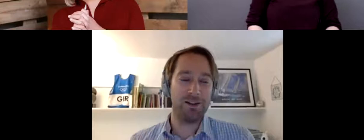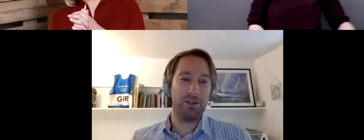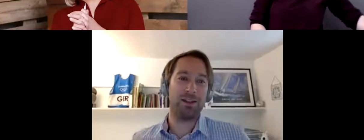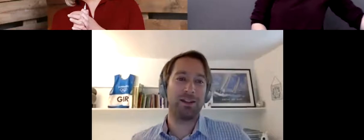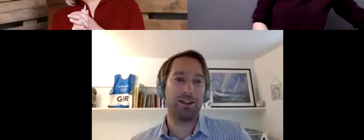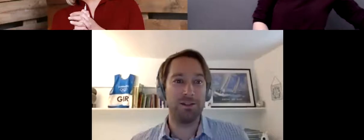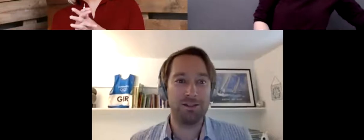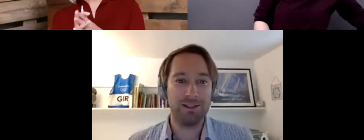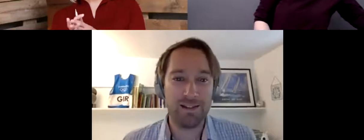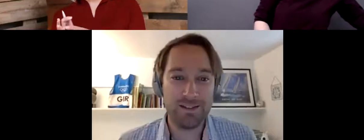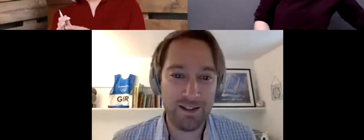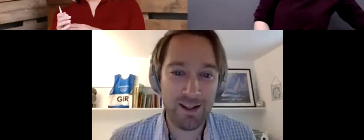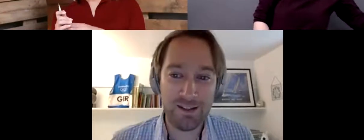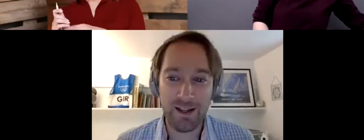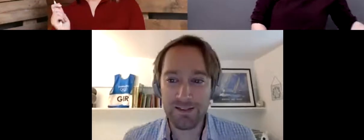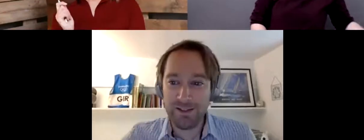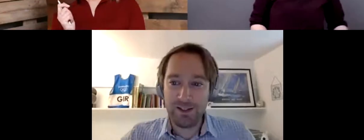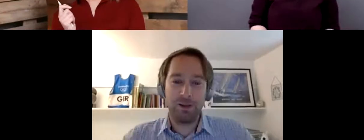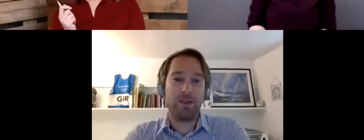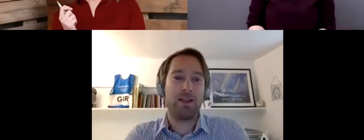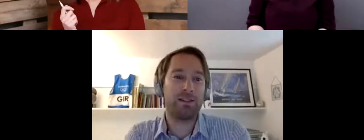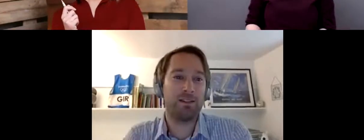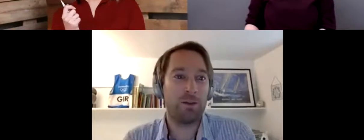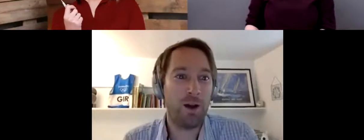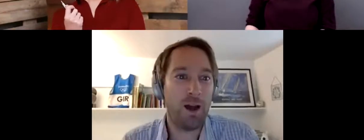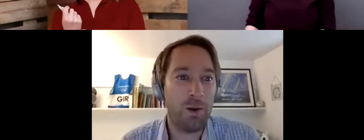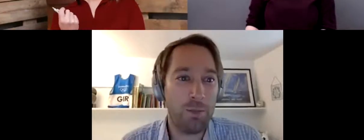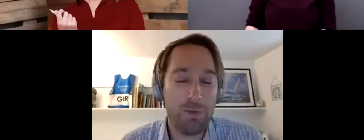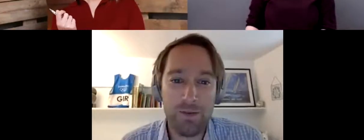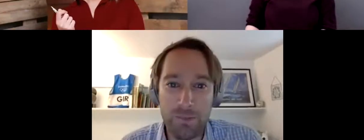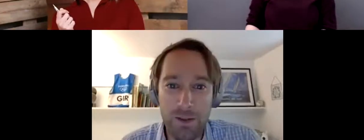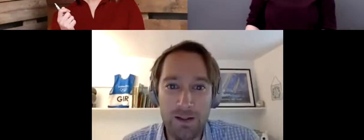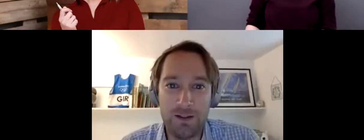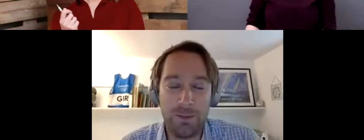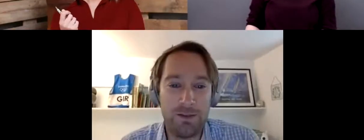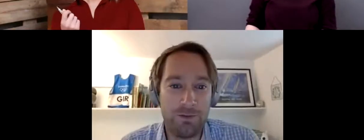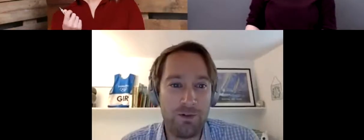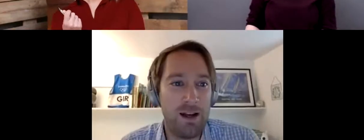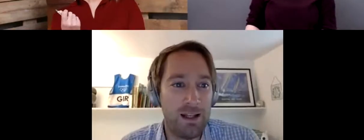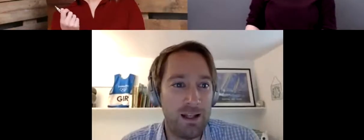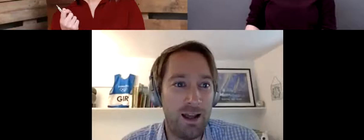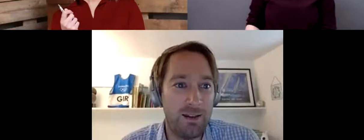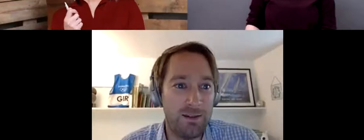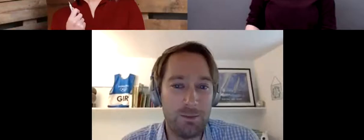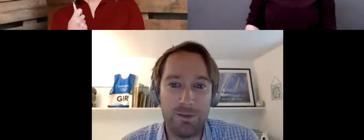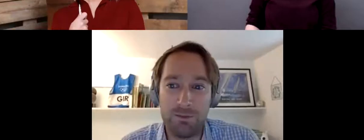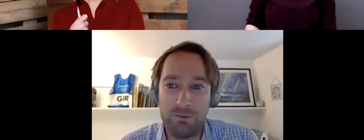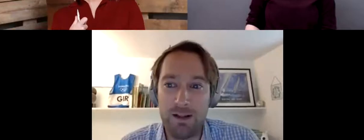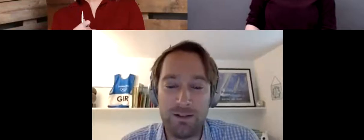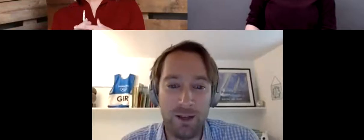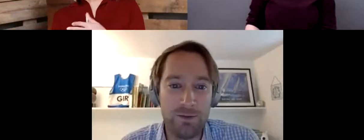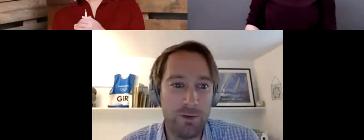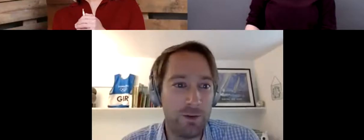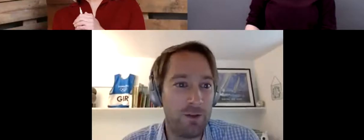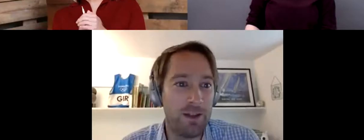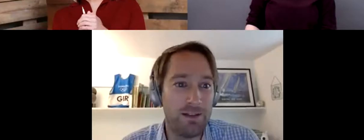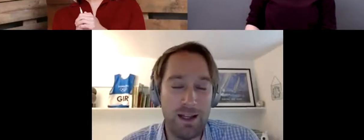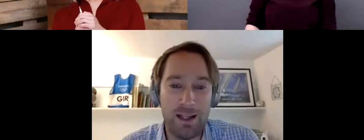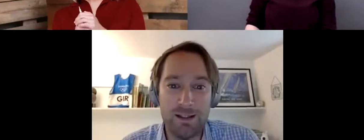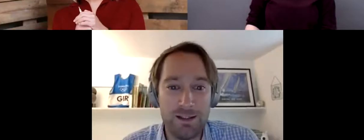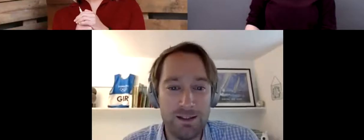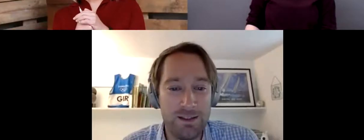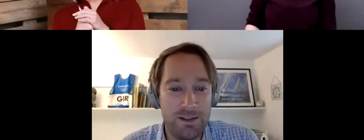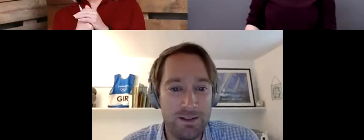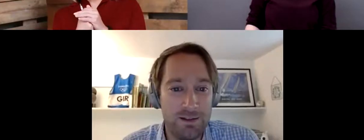Very good. Thank you. Nice to see you. And thanks to all the previous speakers. It's some really insightful content